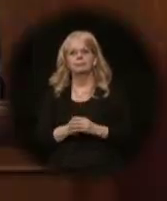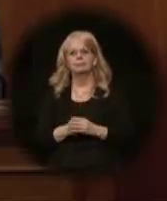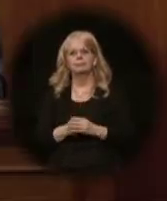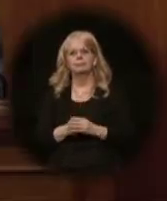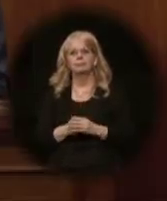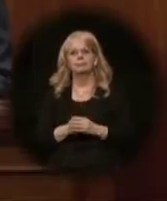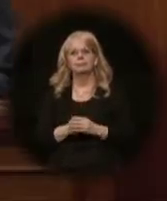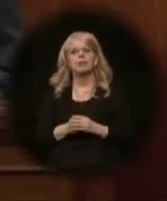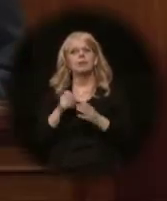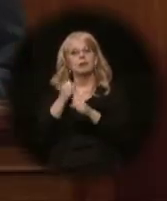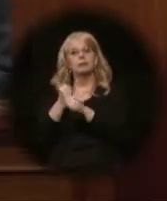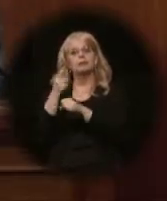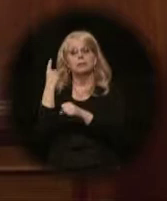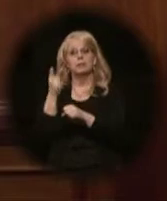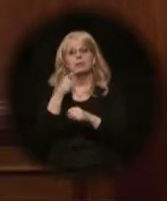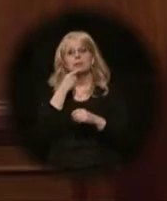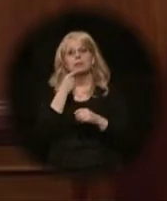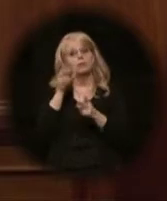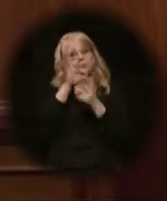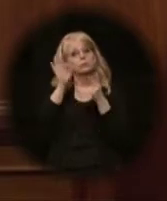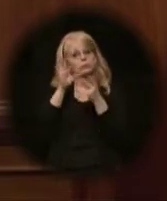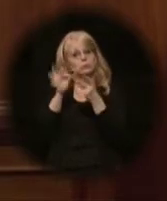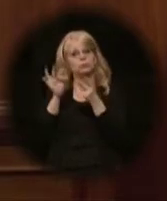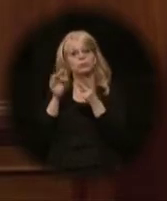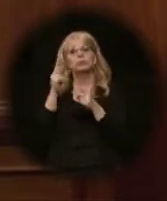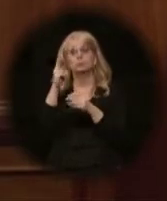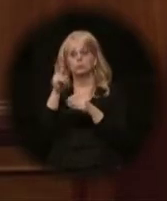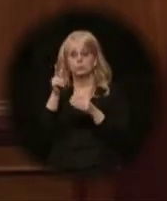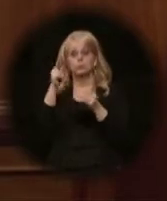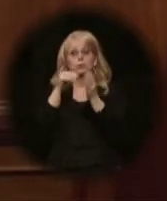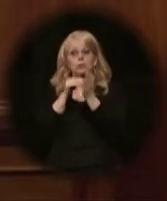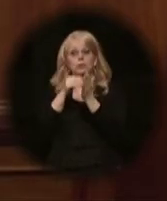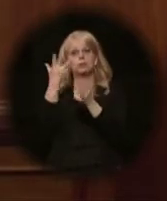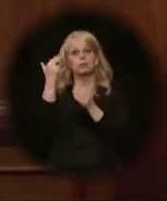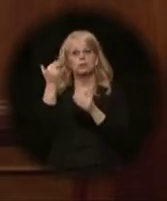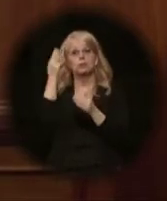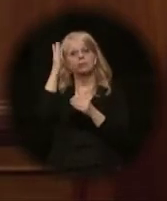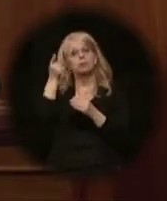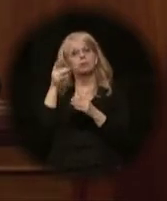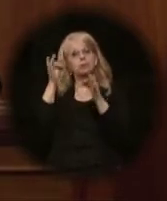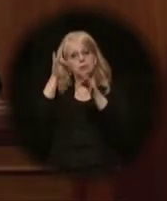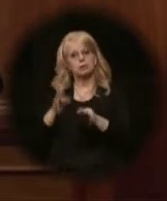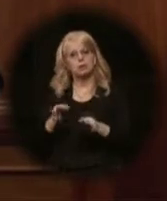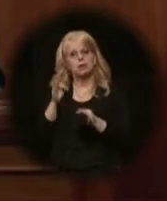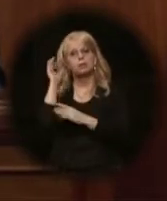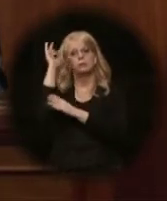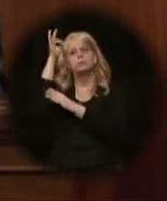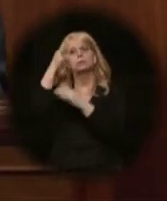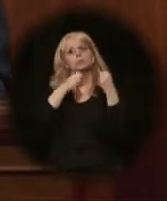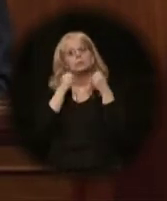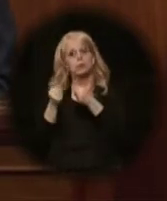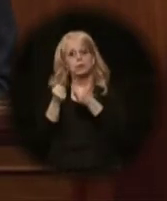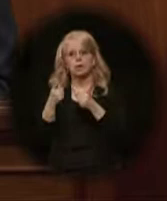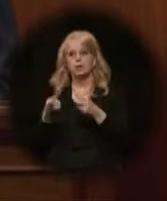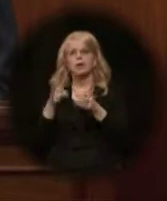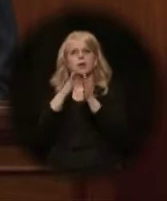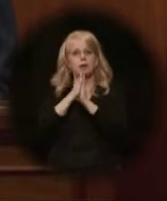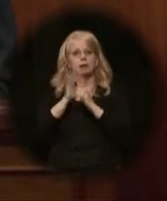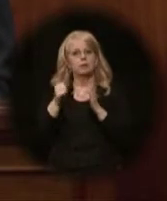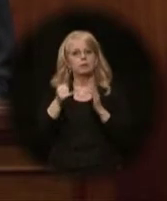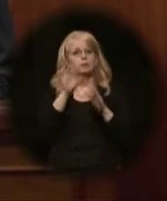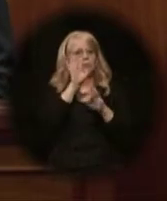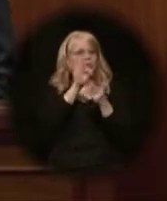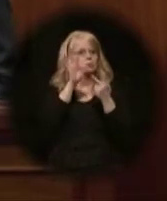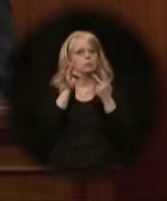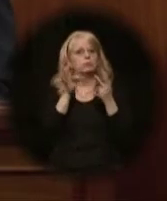Last year, said the choices we would make in 2013 would determine Alaska's future strength. I asked you to choose wisely and well